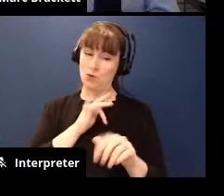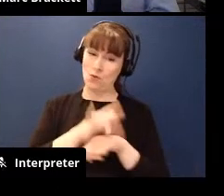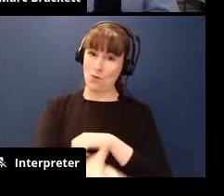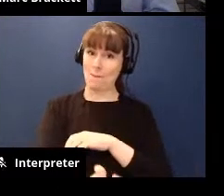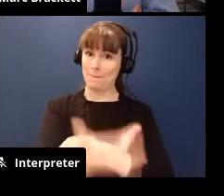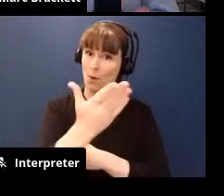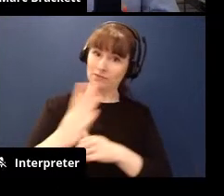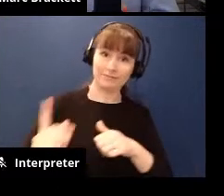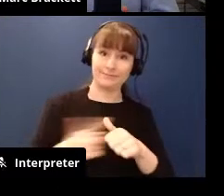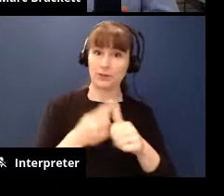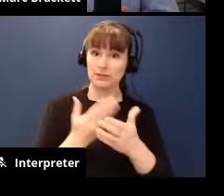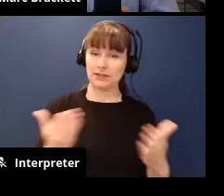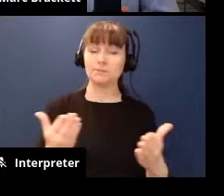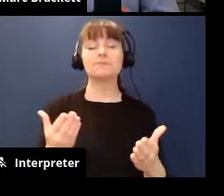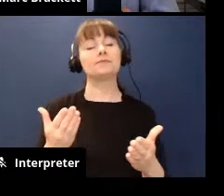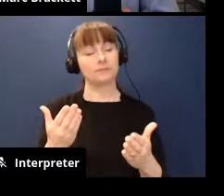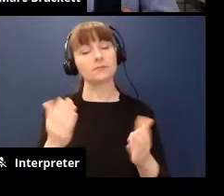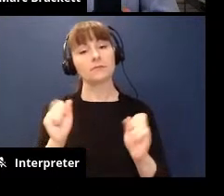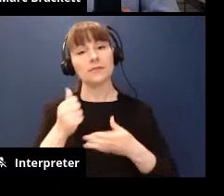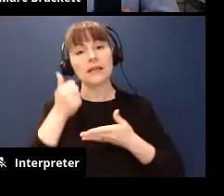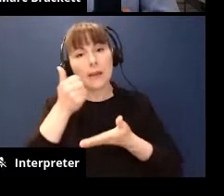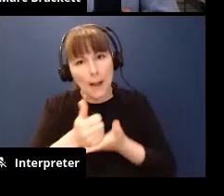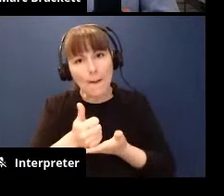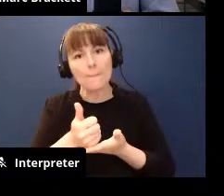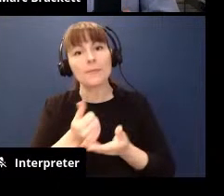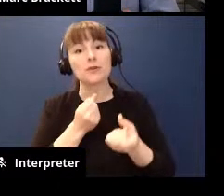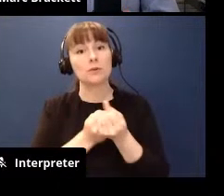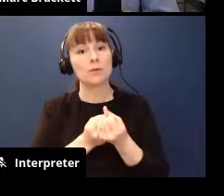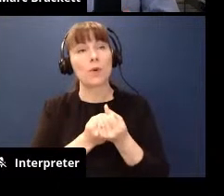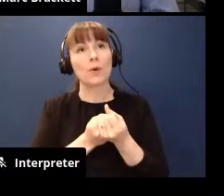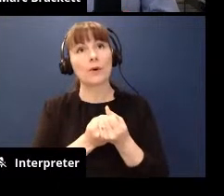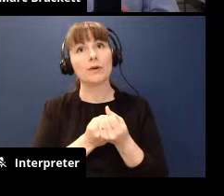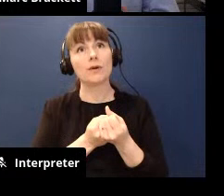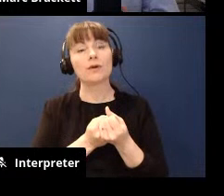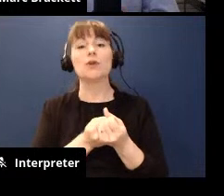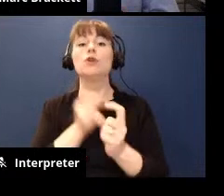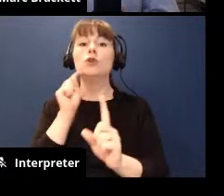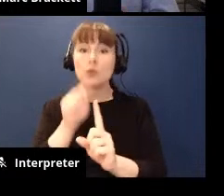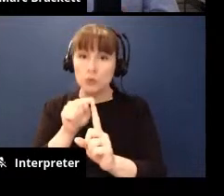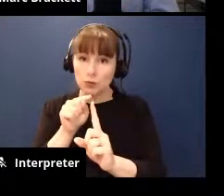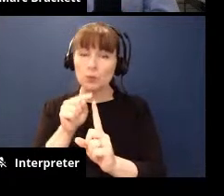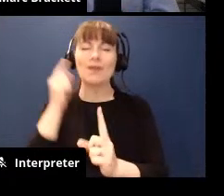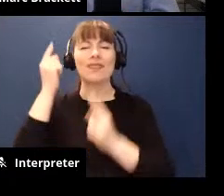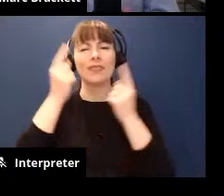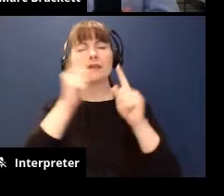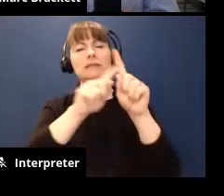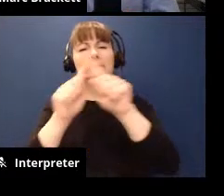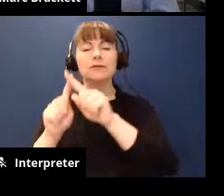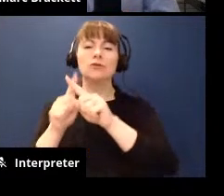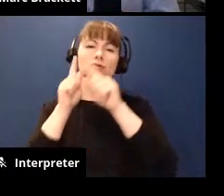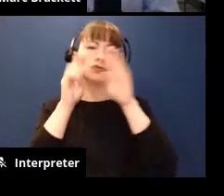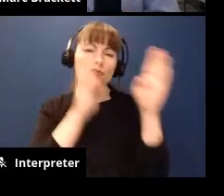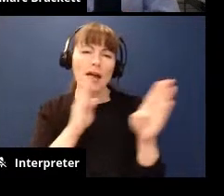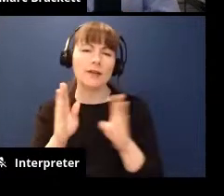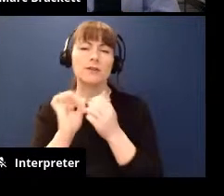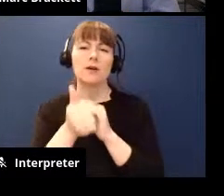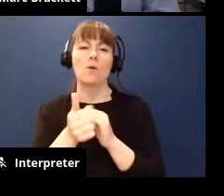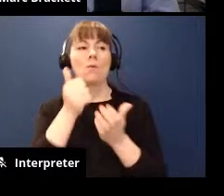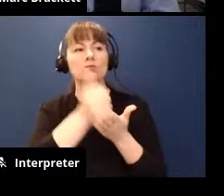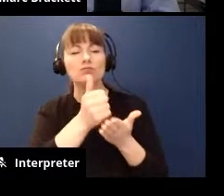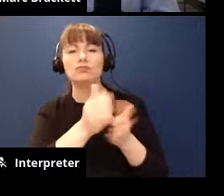can really be helpful to support you in thinking about the strategies that can help your child grow